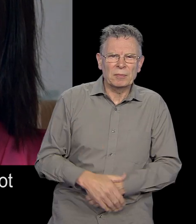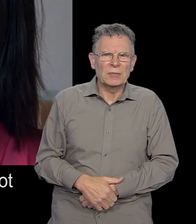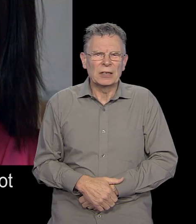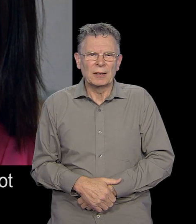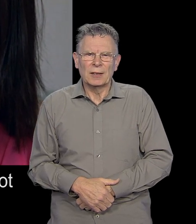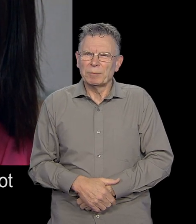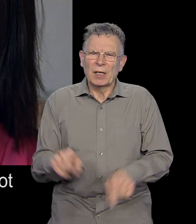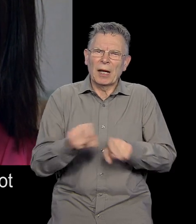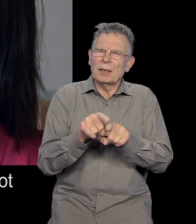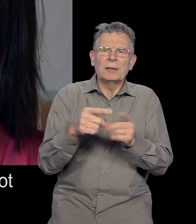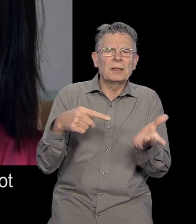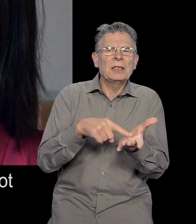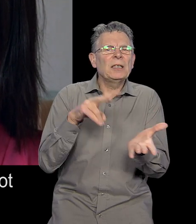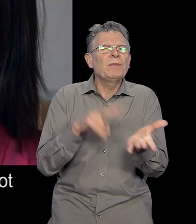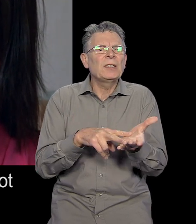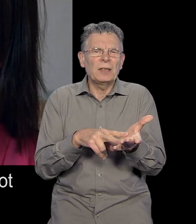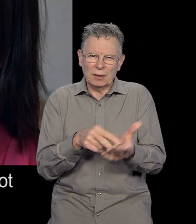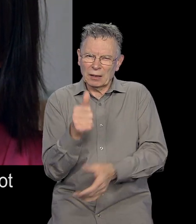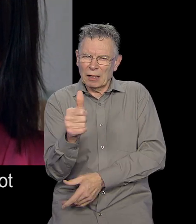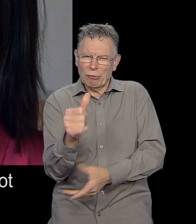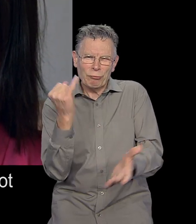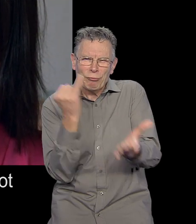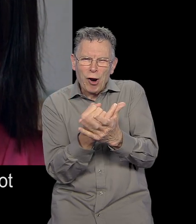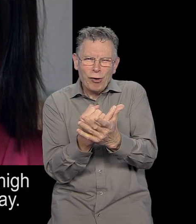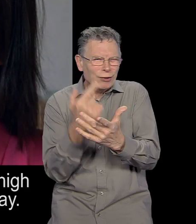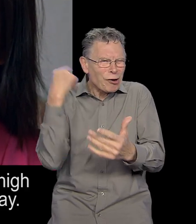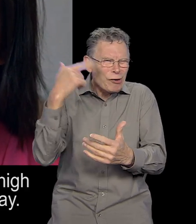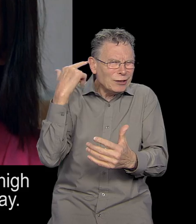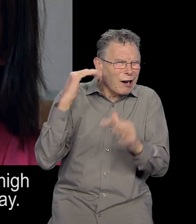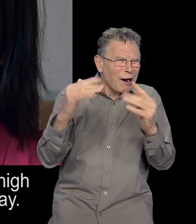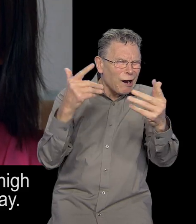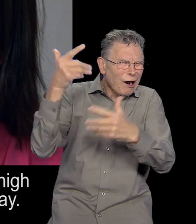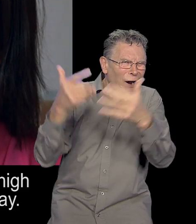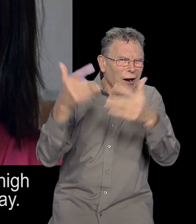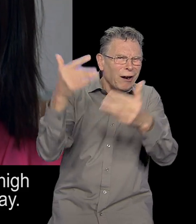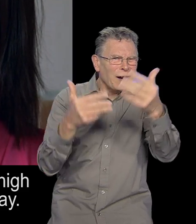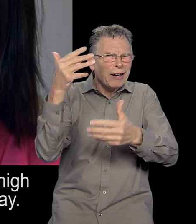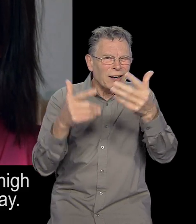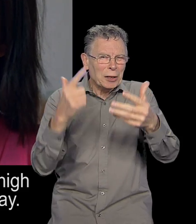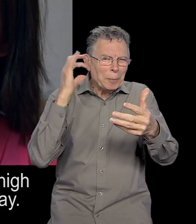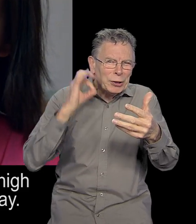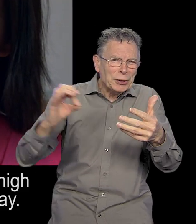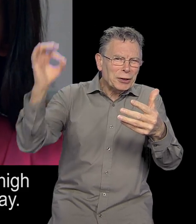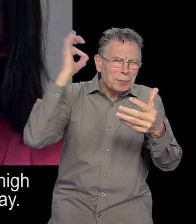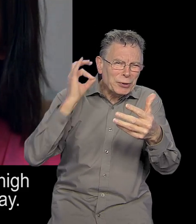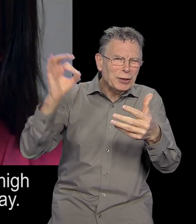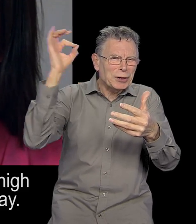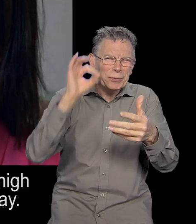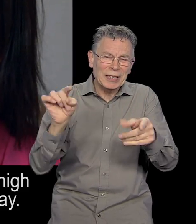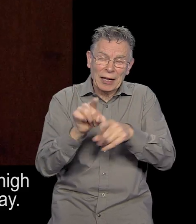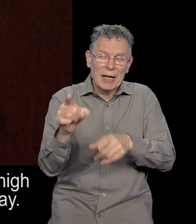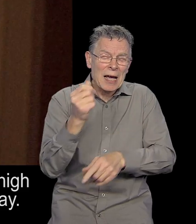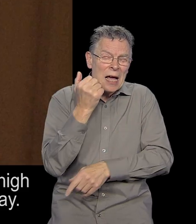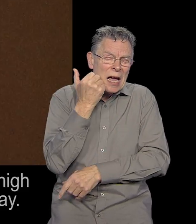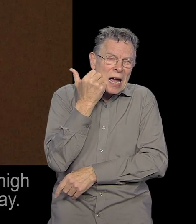a TV channel that's not tuned in properly. The chhh and the... the high pitch